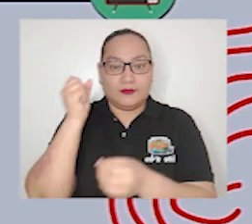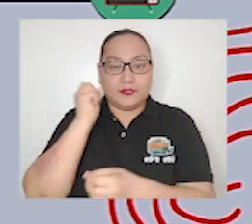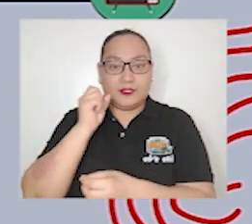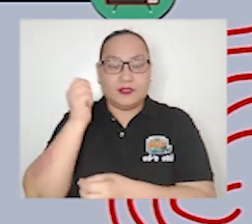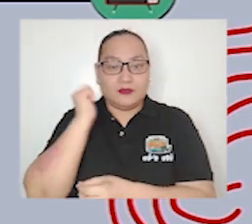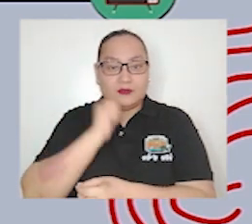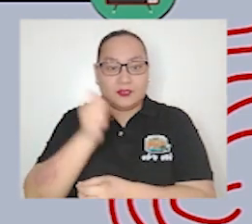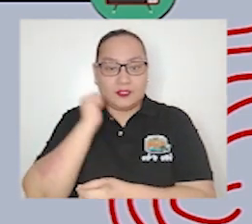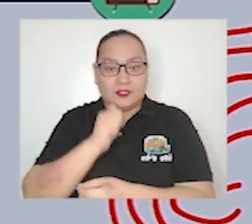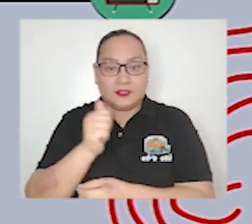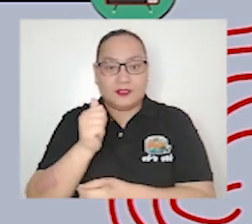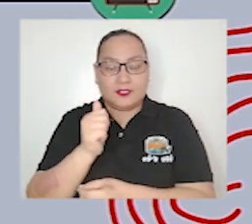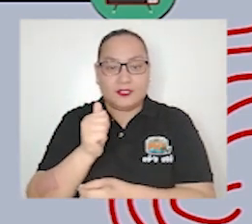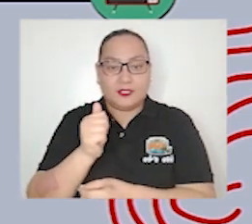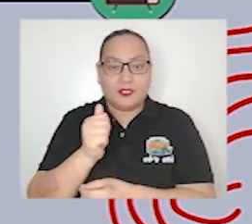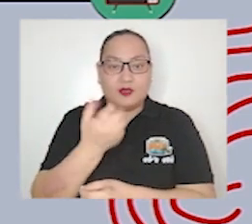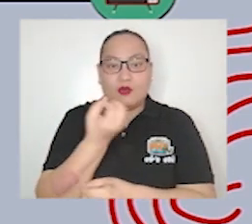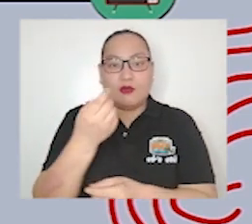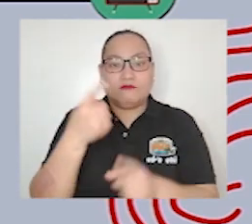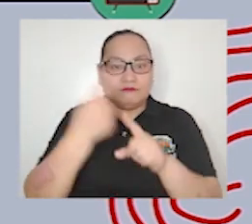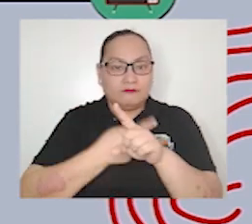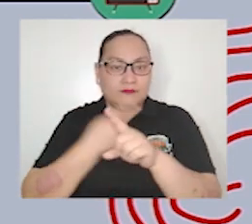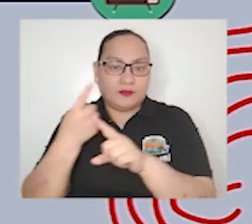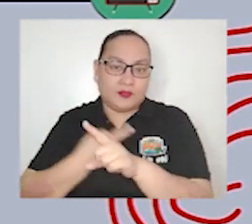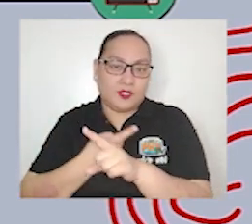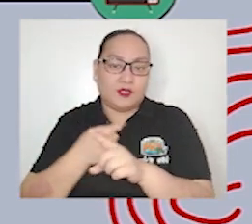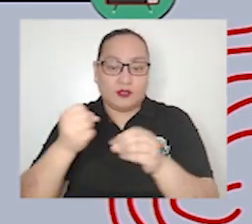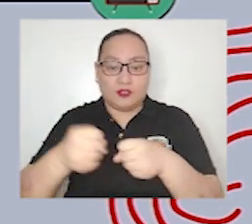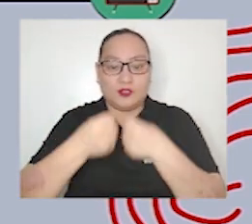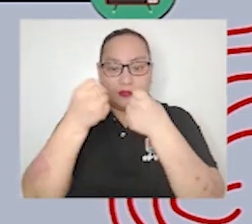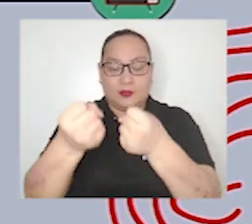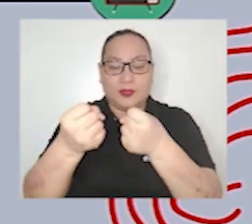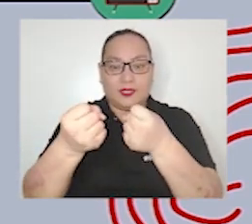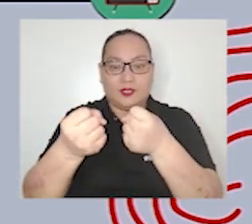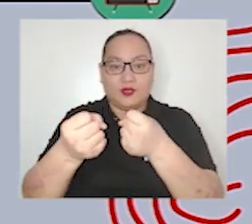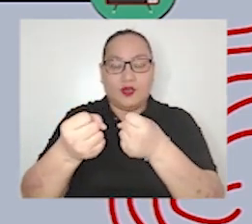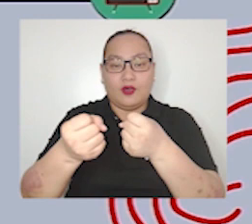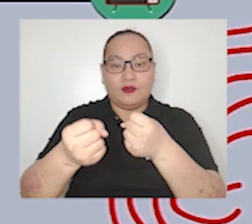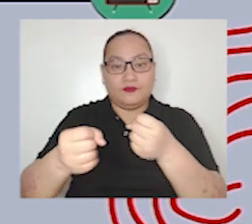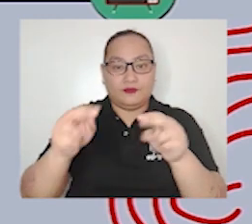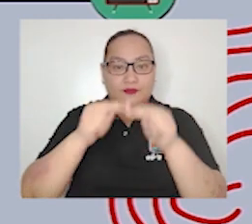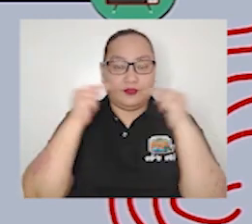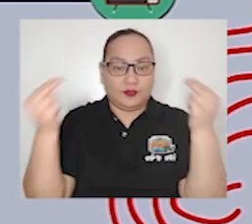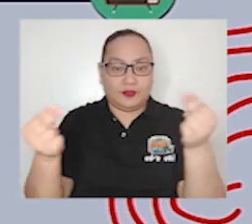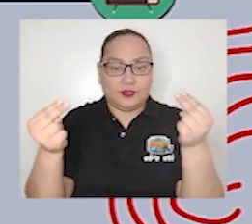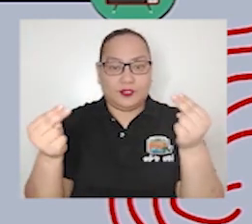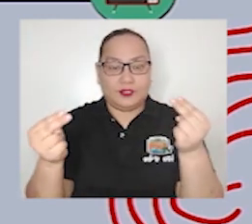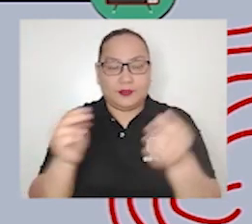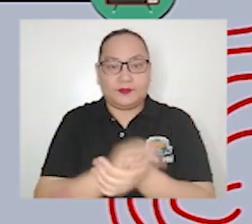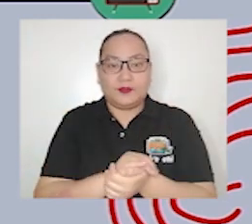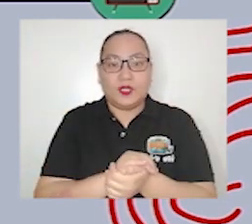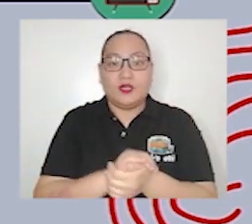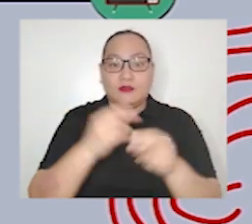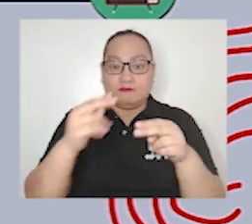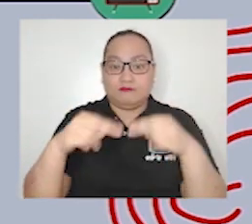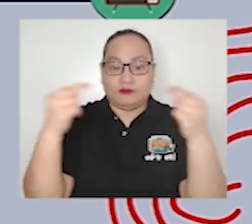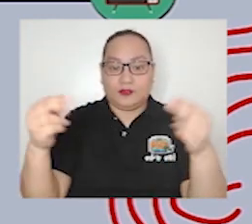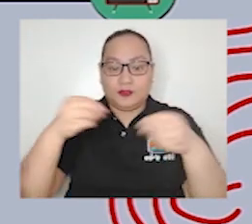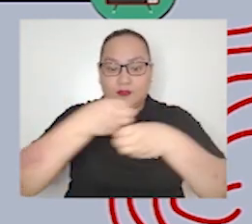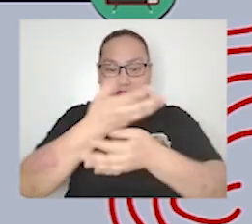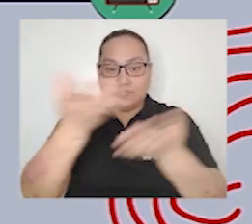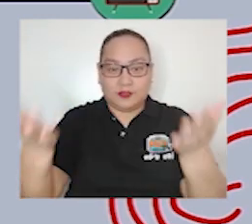the provision of news to the readers is a basic concept in all newspaper